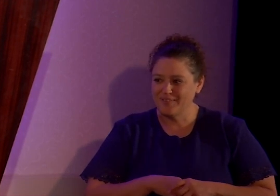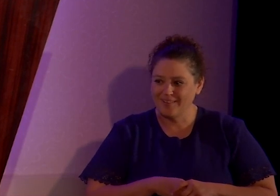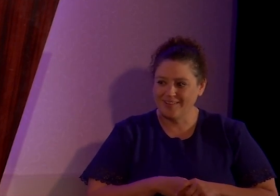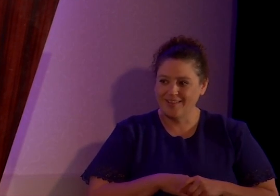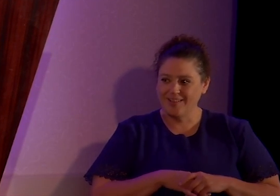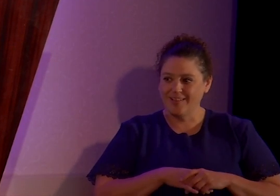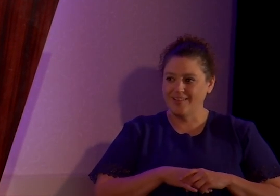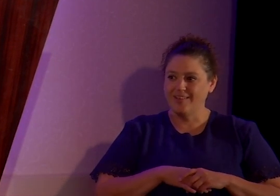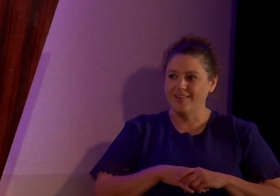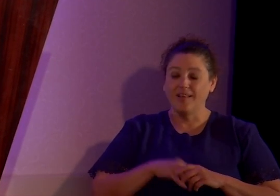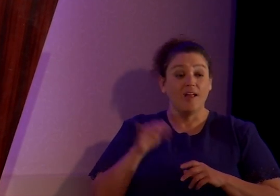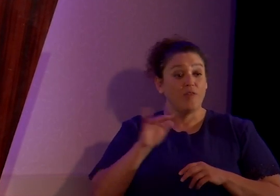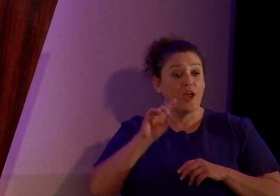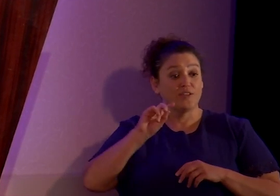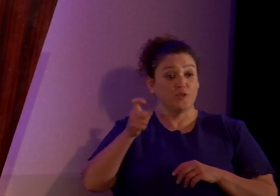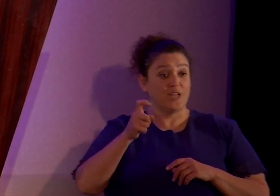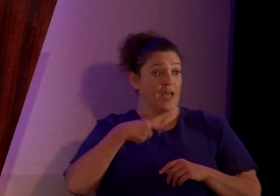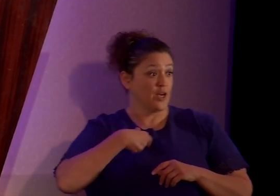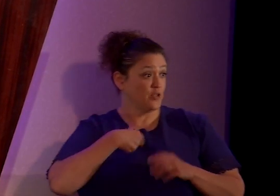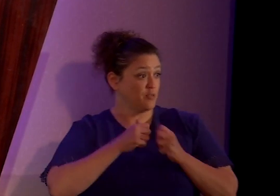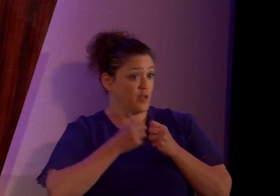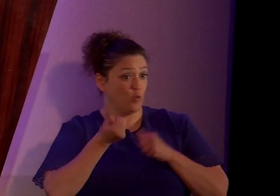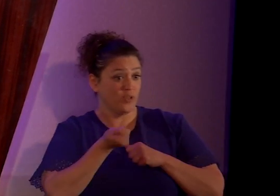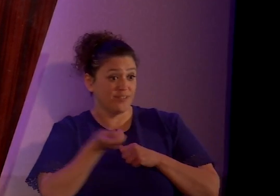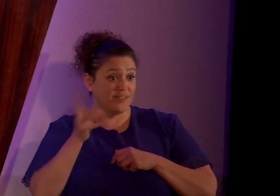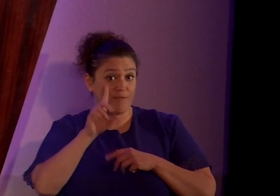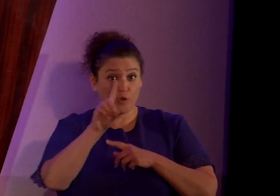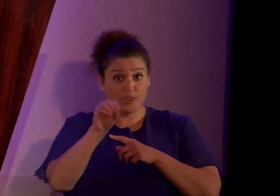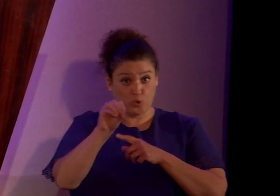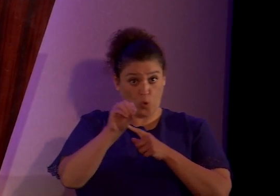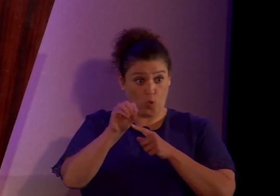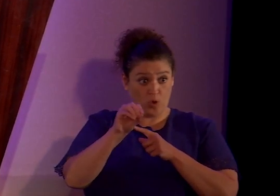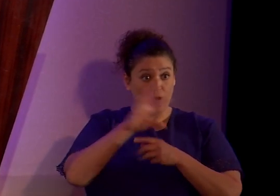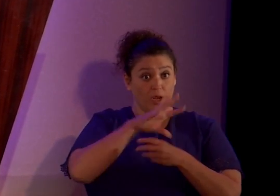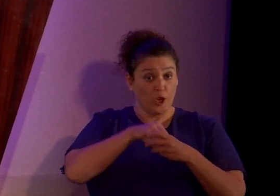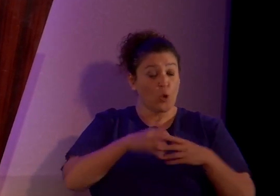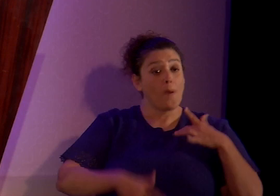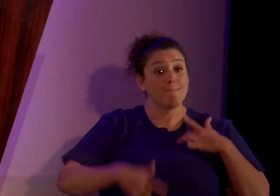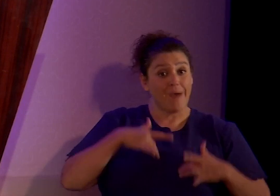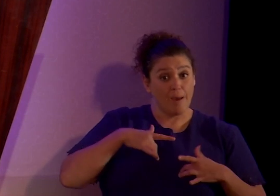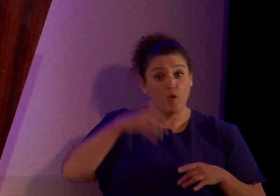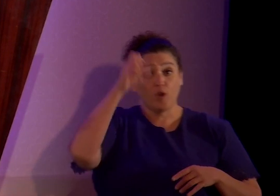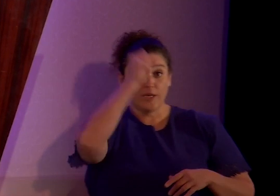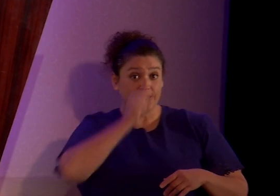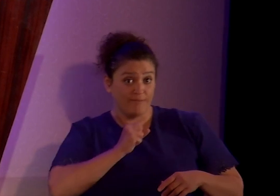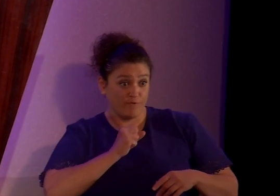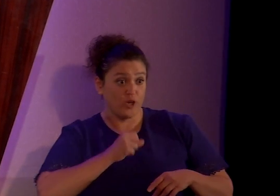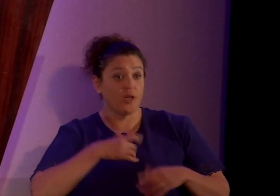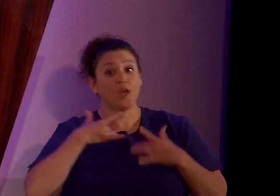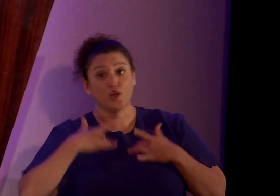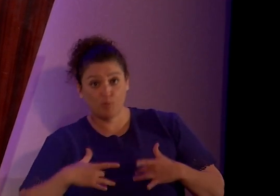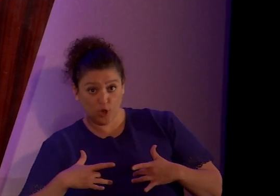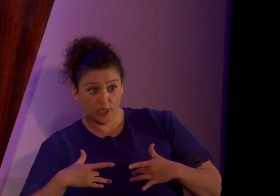diagnosed me with several disorders, uh, including bipolar, schizophrenia, depression, OCD,